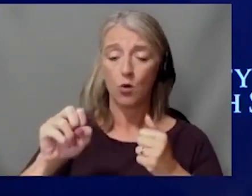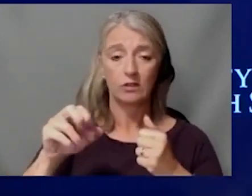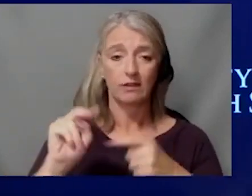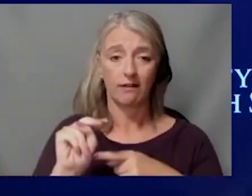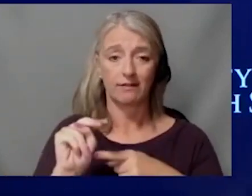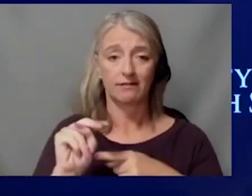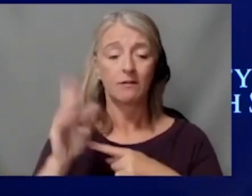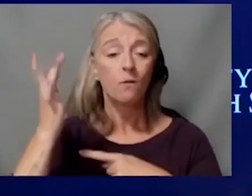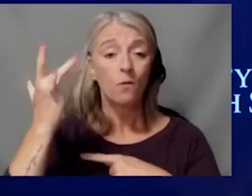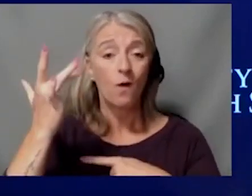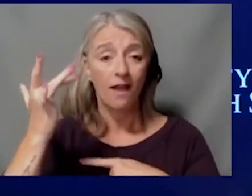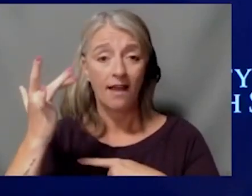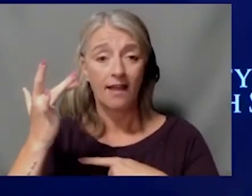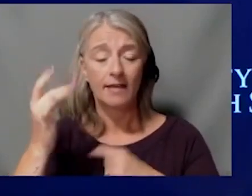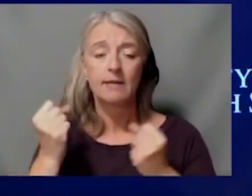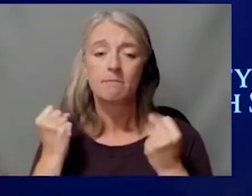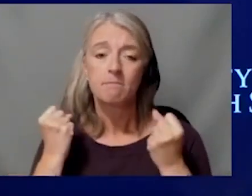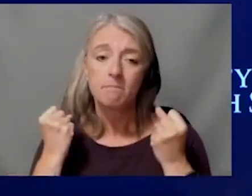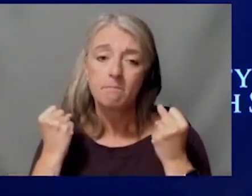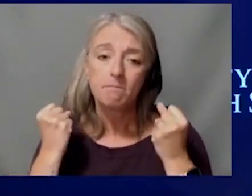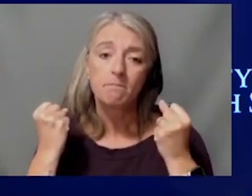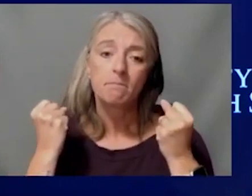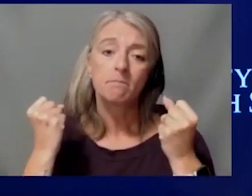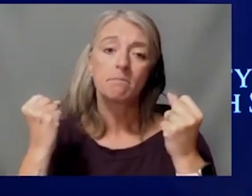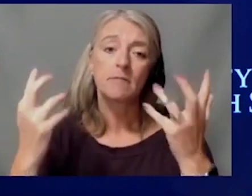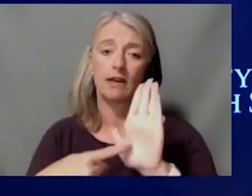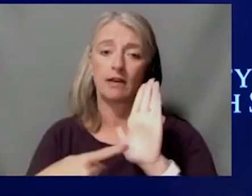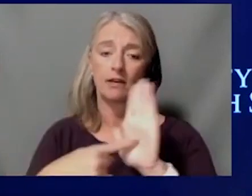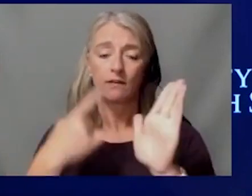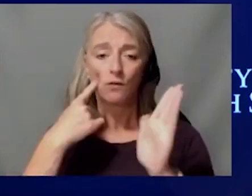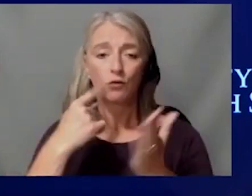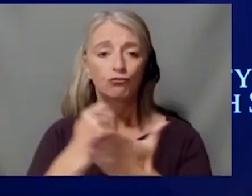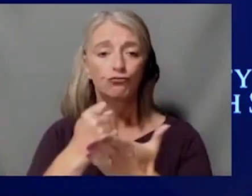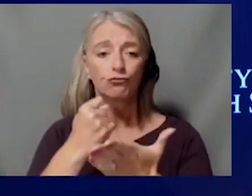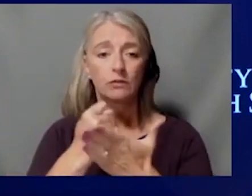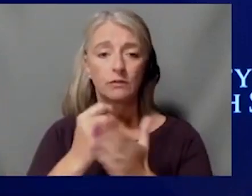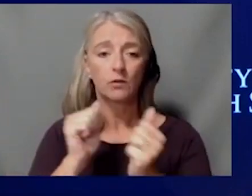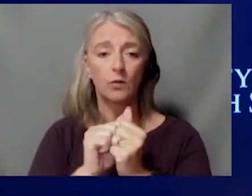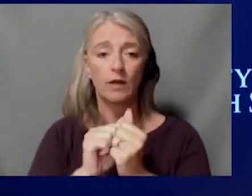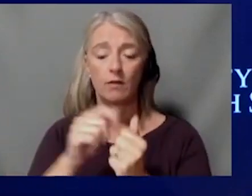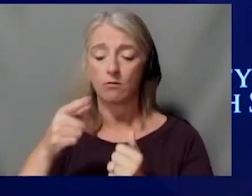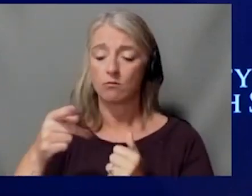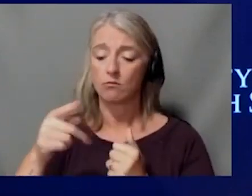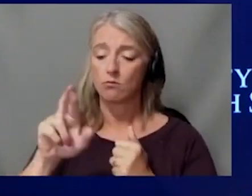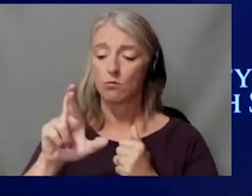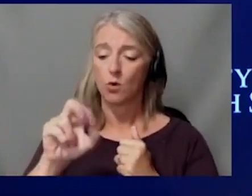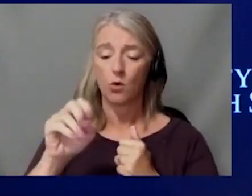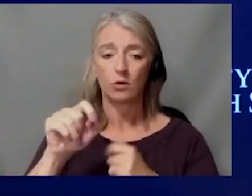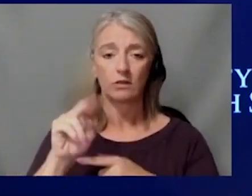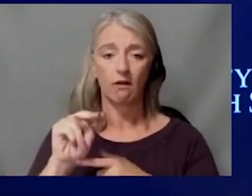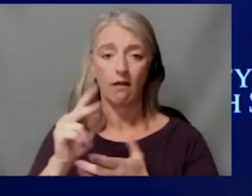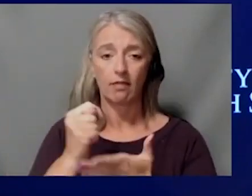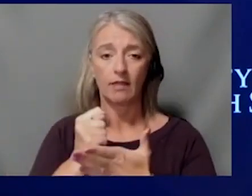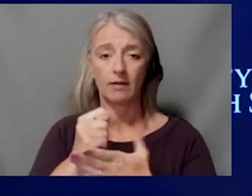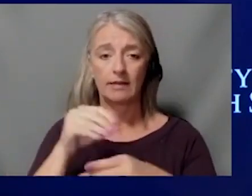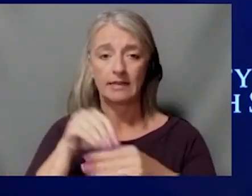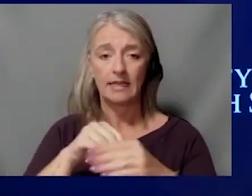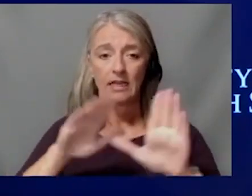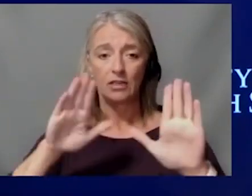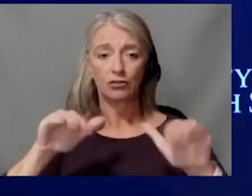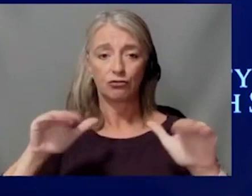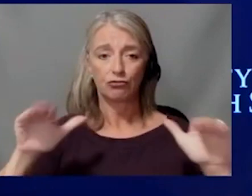uh, clear indications for treatment, uh, with Proton therapy are in childhood cancer.